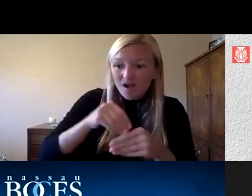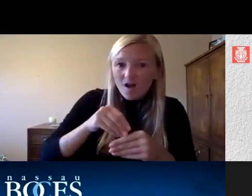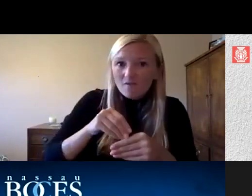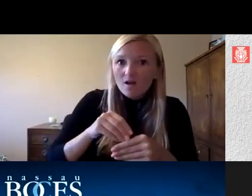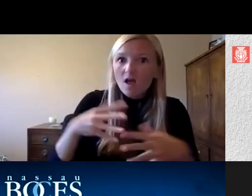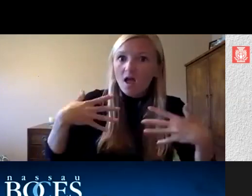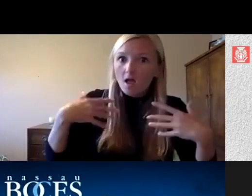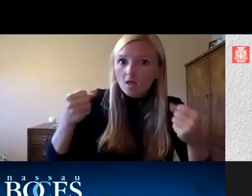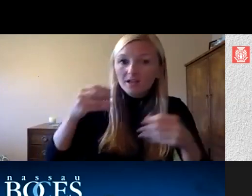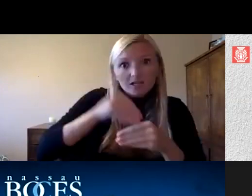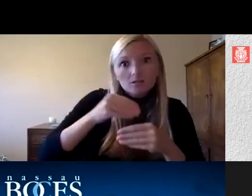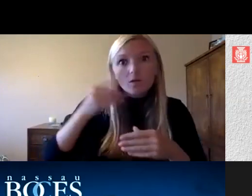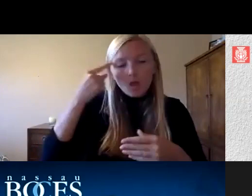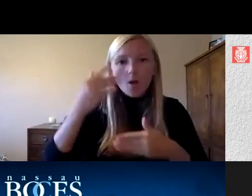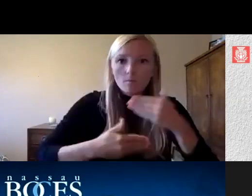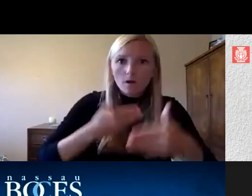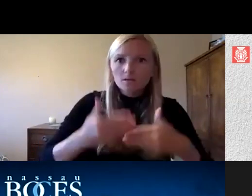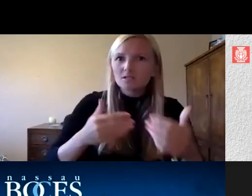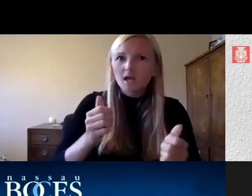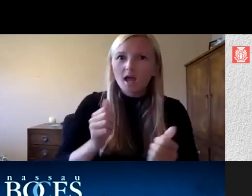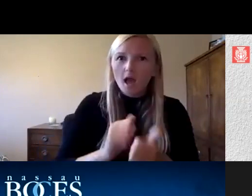you know into our thought process of how we're educating children